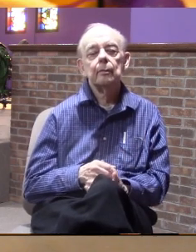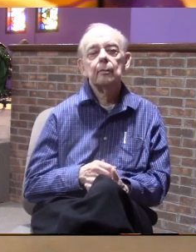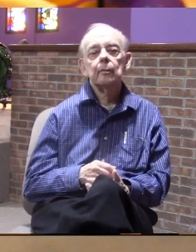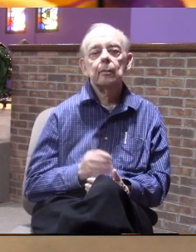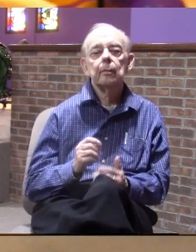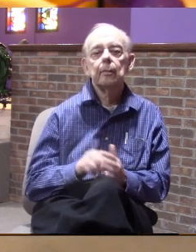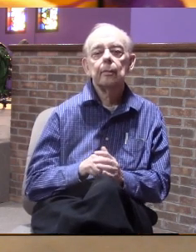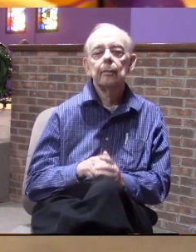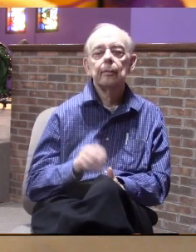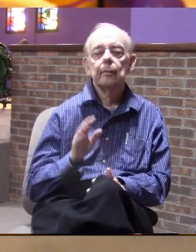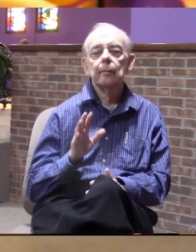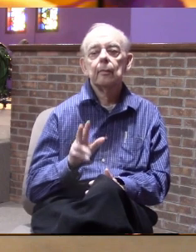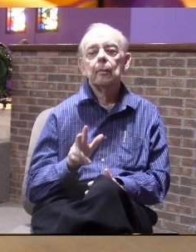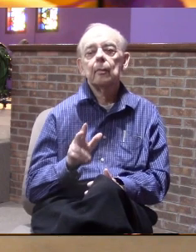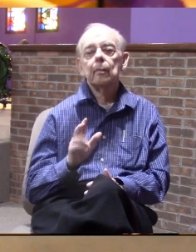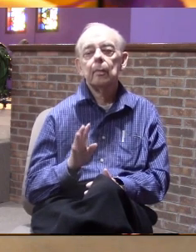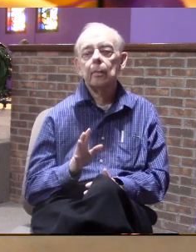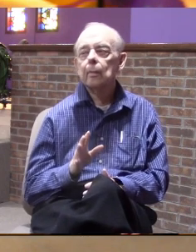and verse number 35